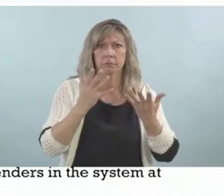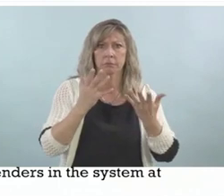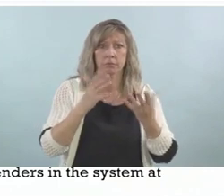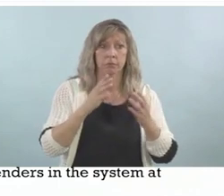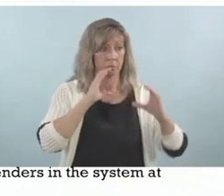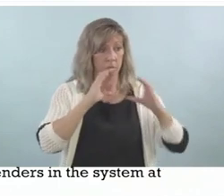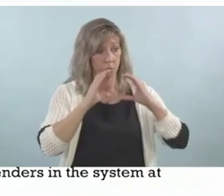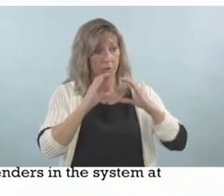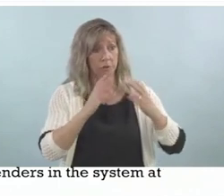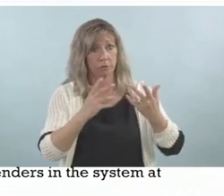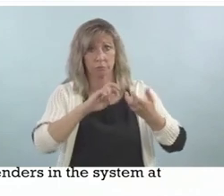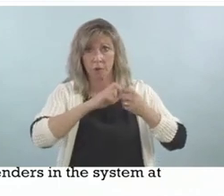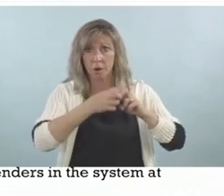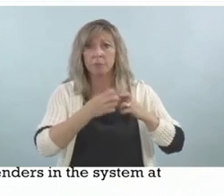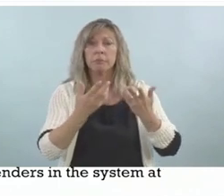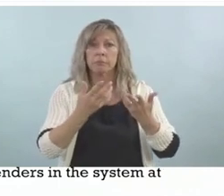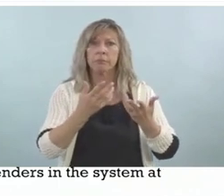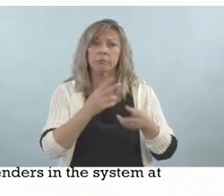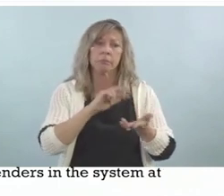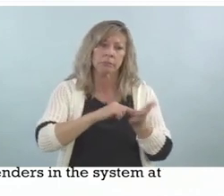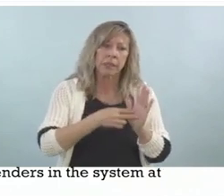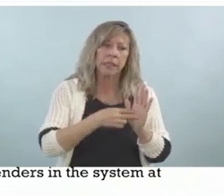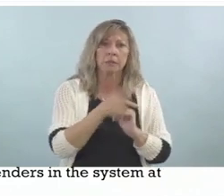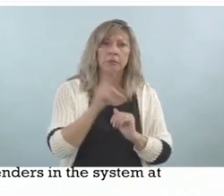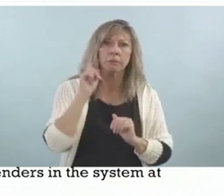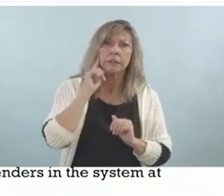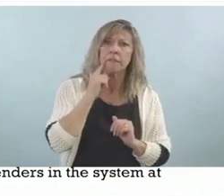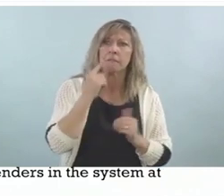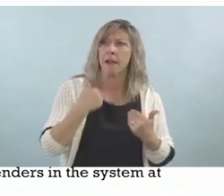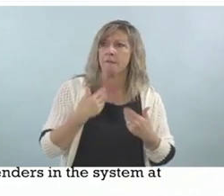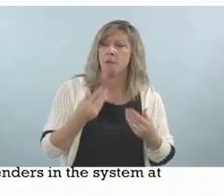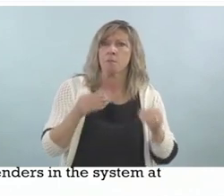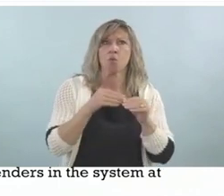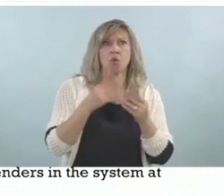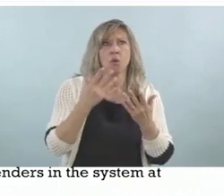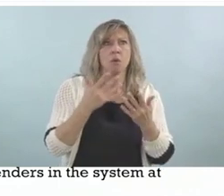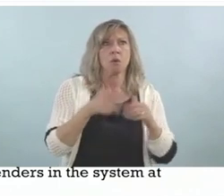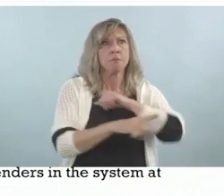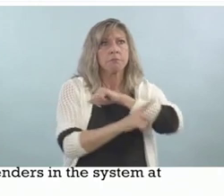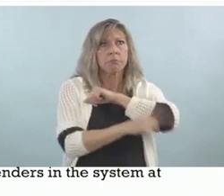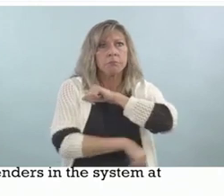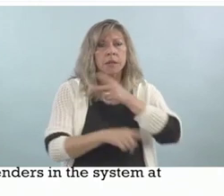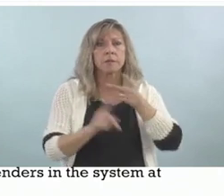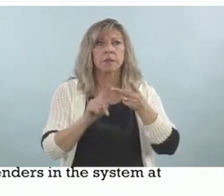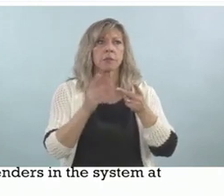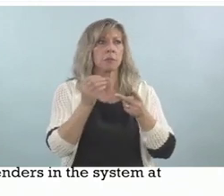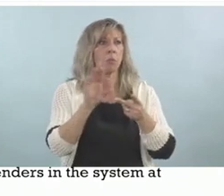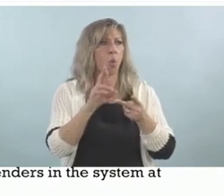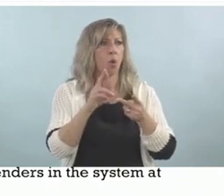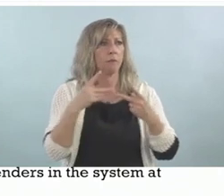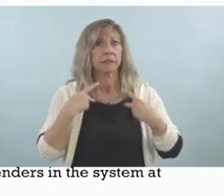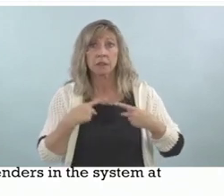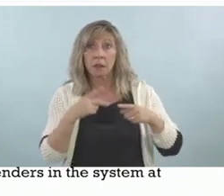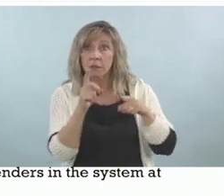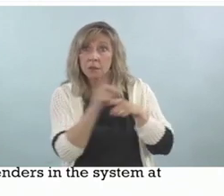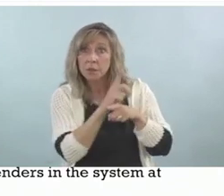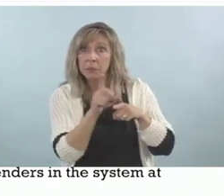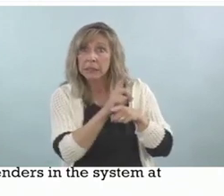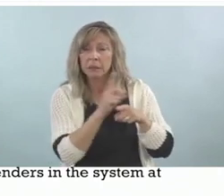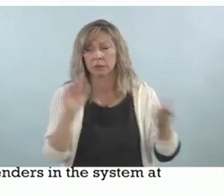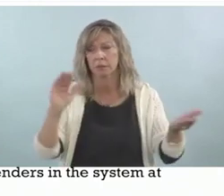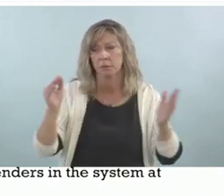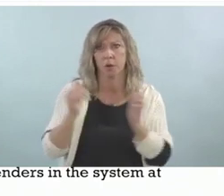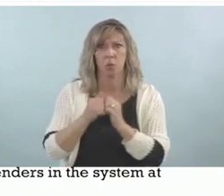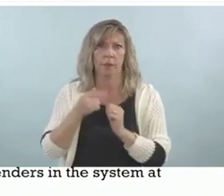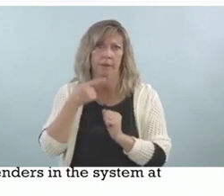punitive and physical discipline at home than their hearing peers